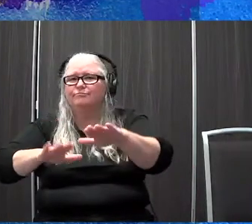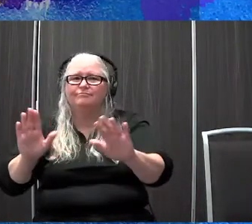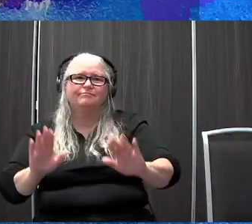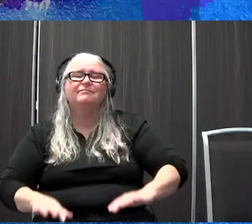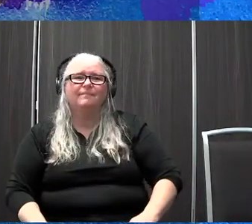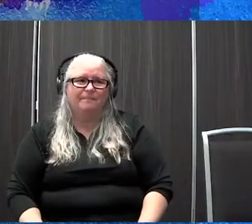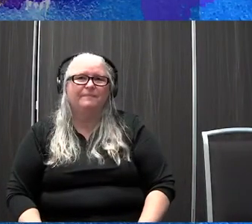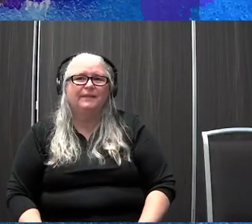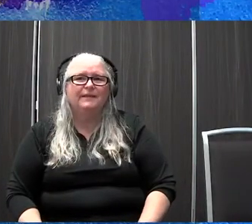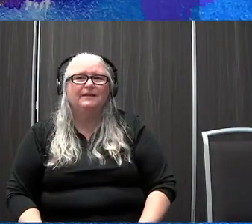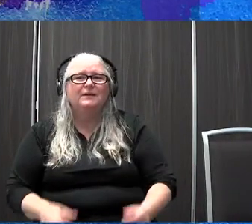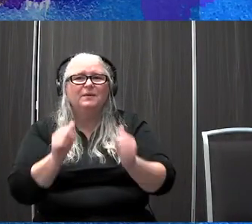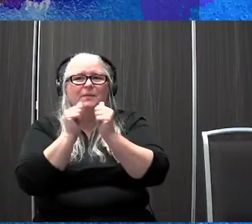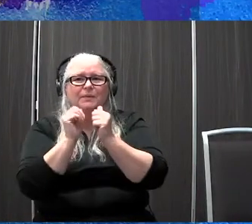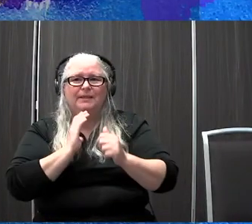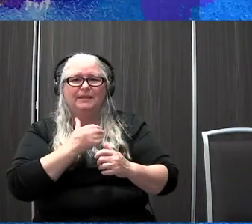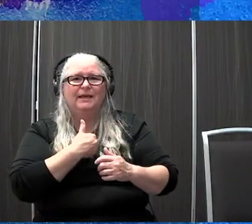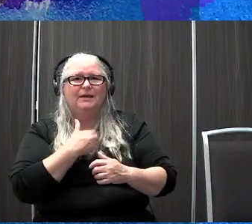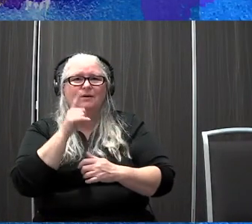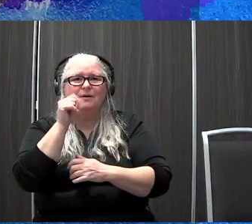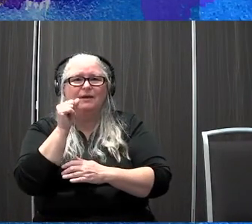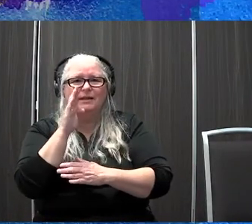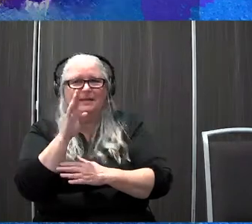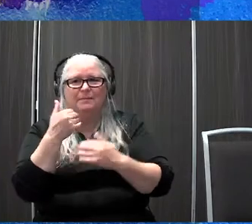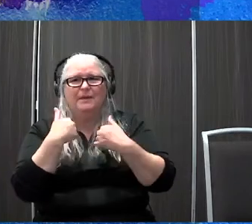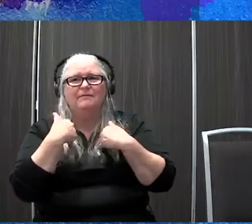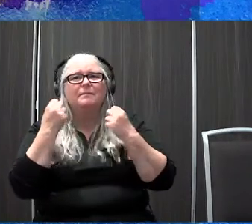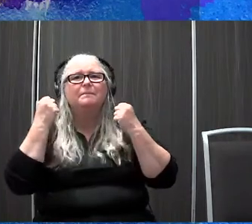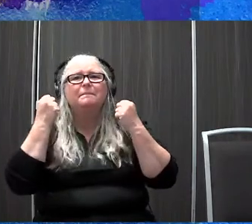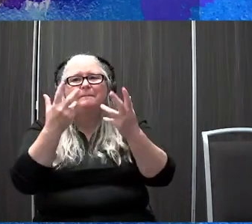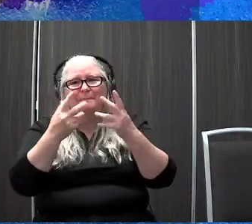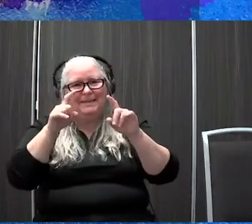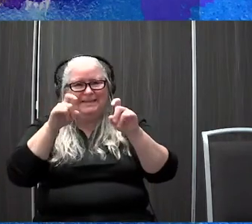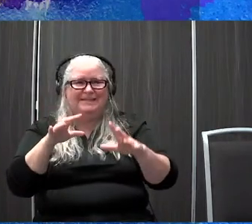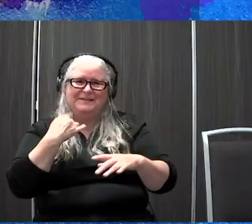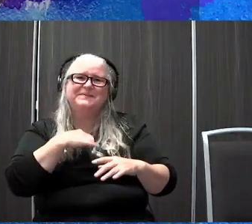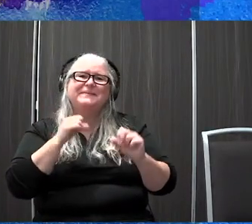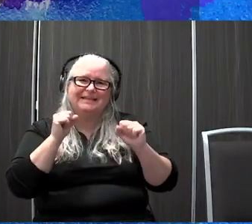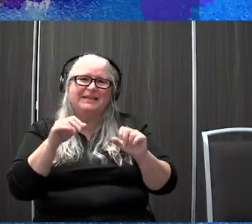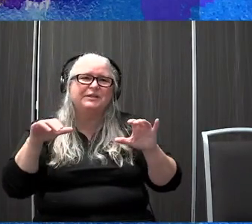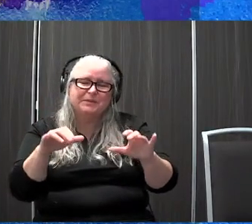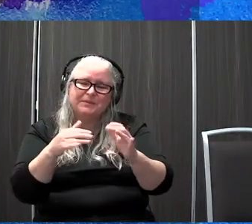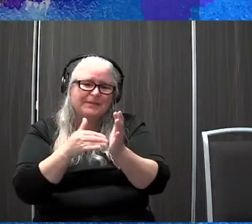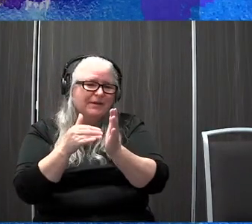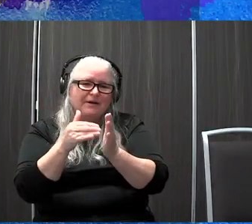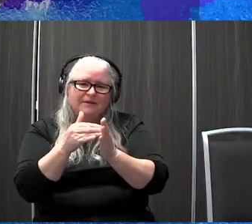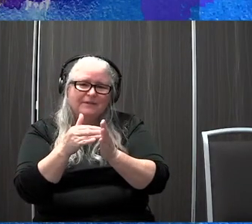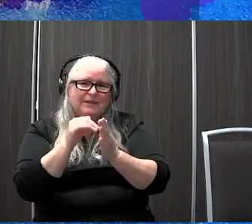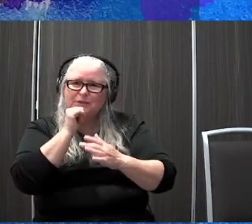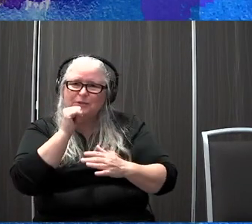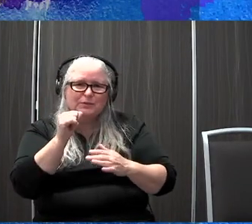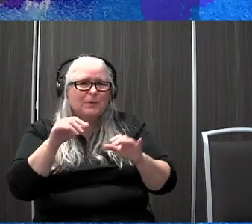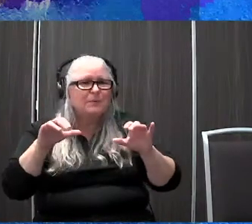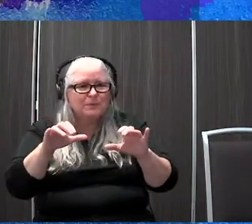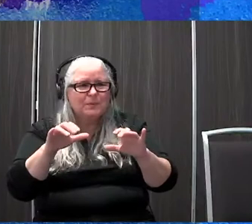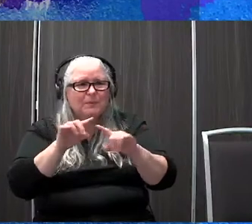And in our vestibular lab, we have, um, a lot of tests that we can do. And oftentimes we don't do all of these tests with our kiddos. Um,